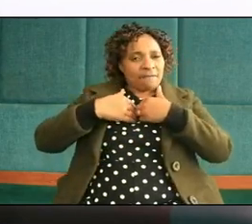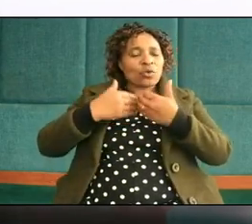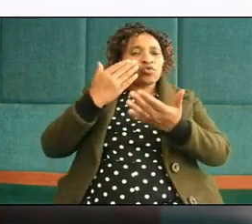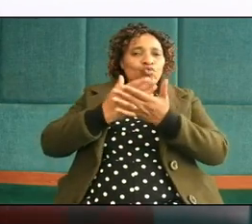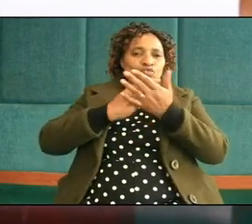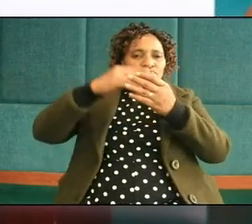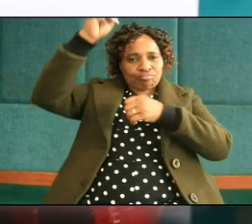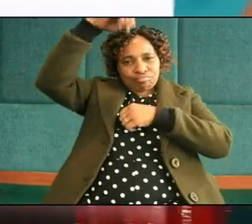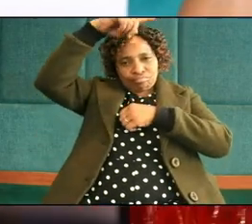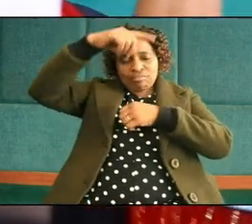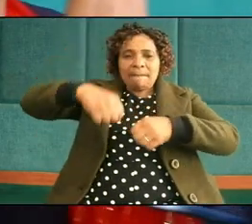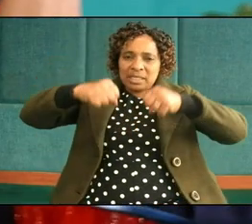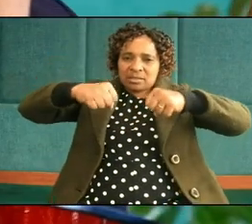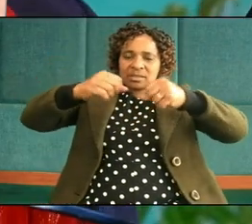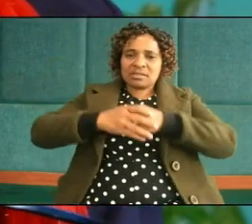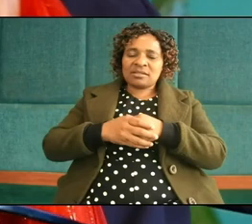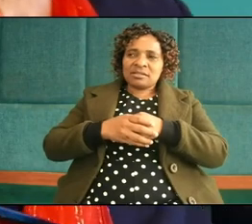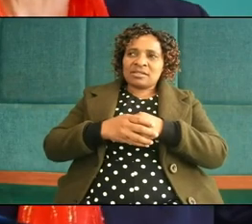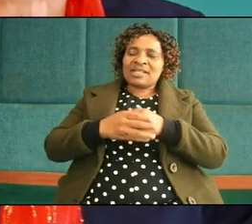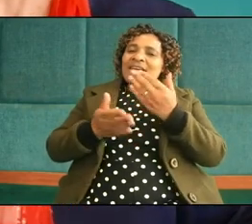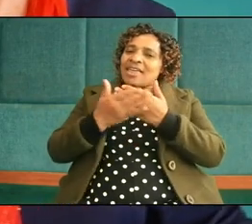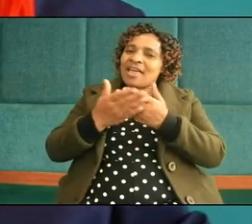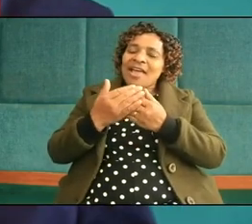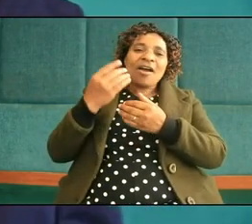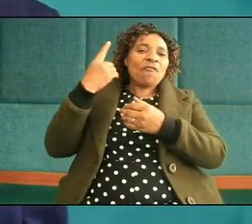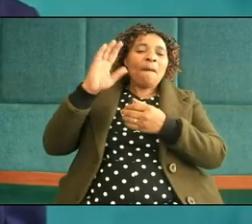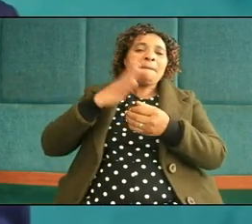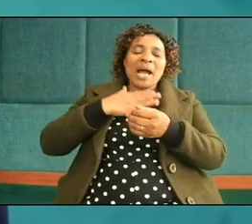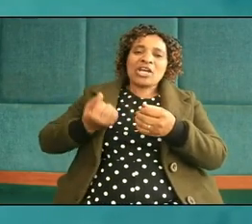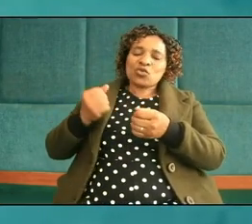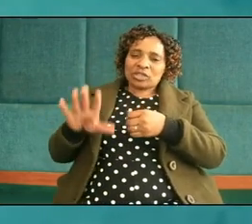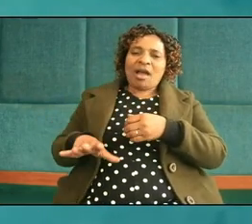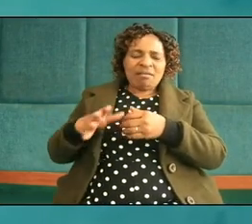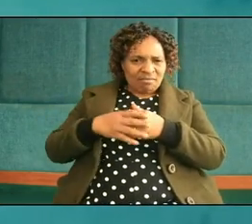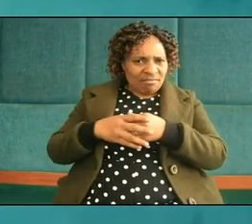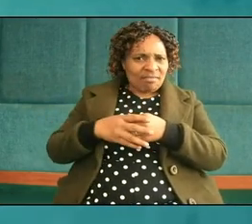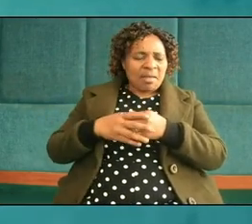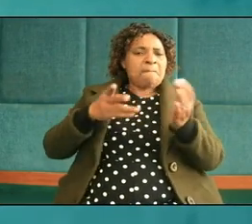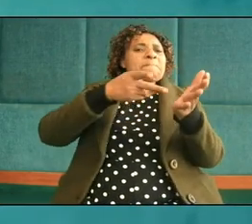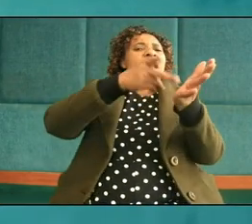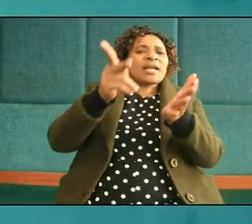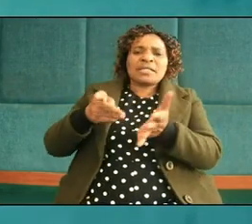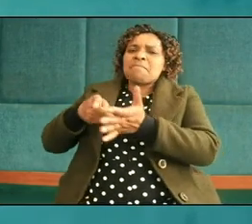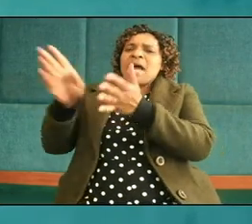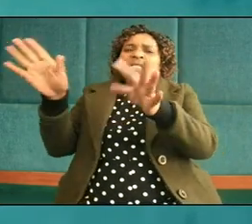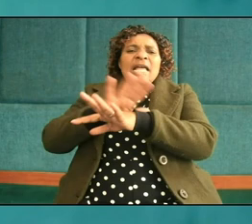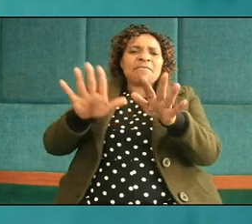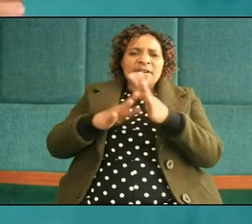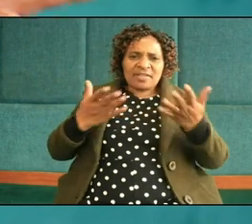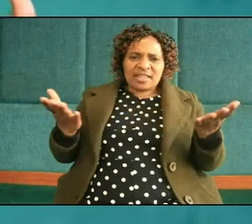this one is the master who takes care he takes care of my body he buys for me everything